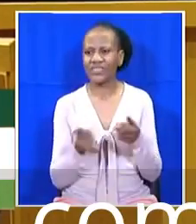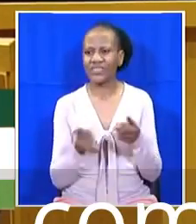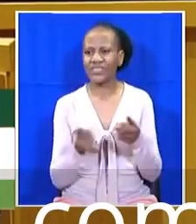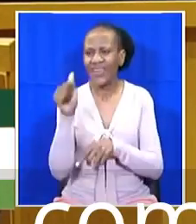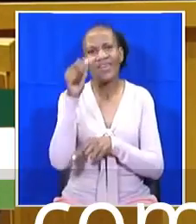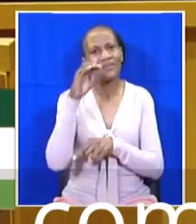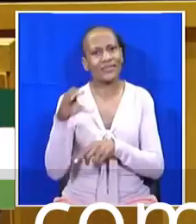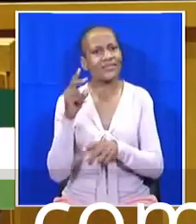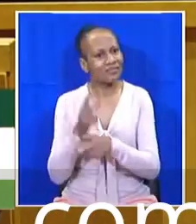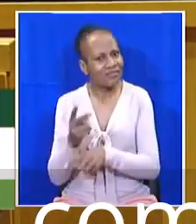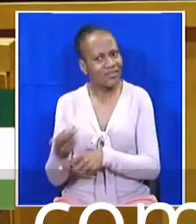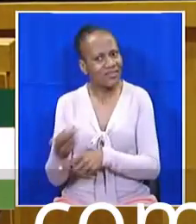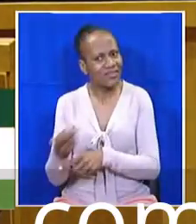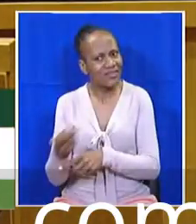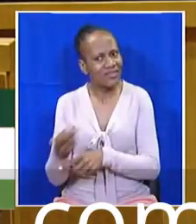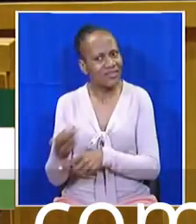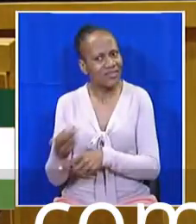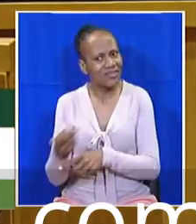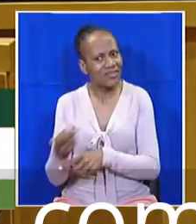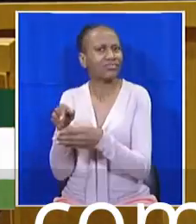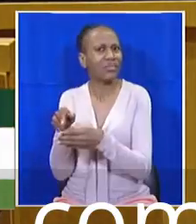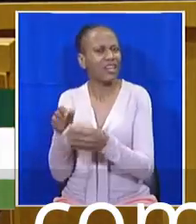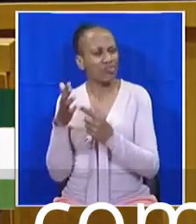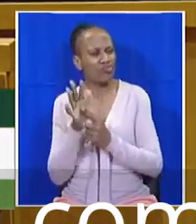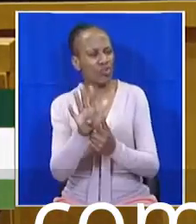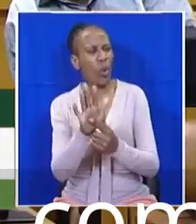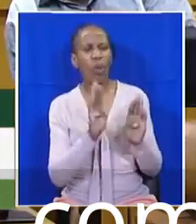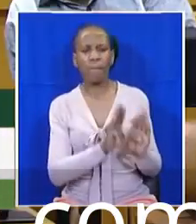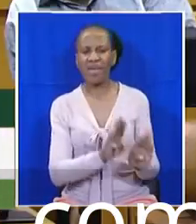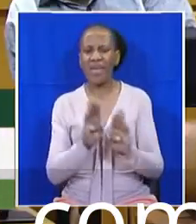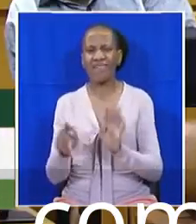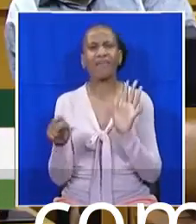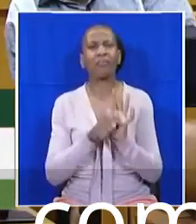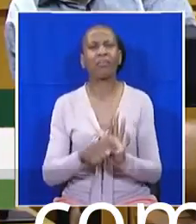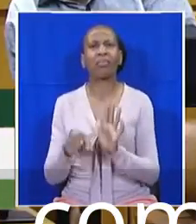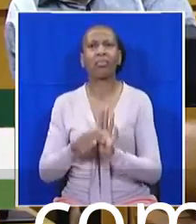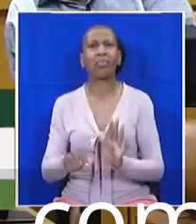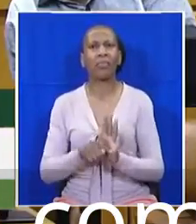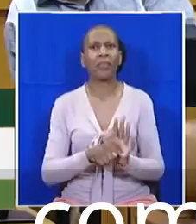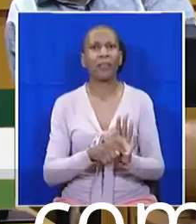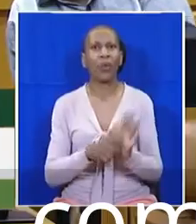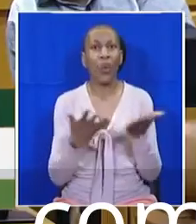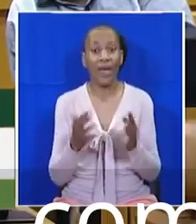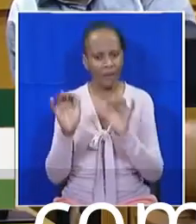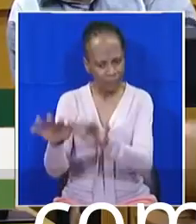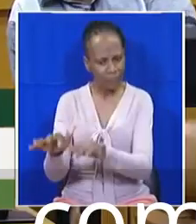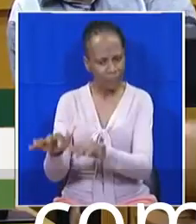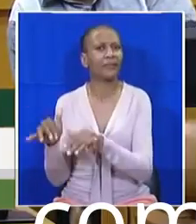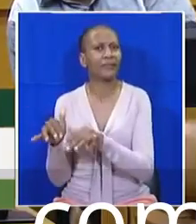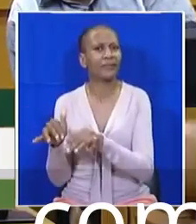ANC as an organization to expect behavior and enforce behavior in Parliament and